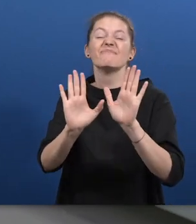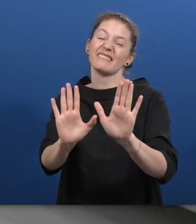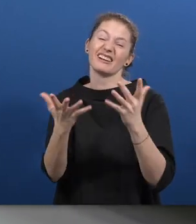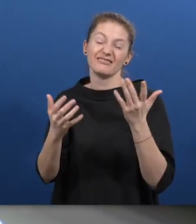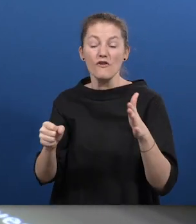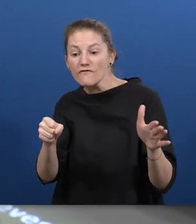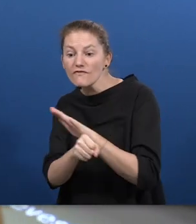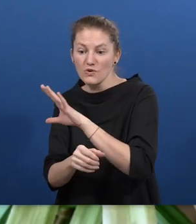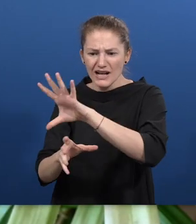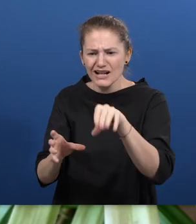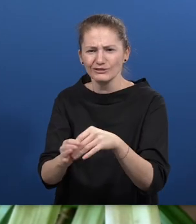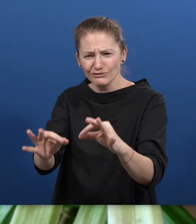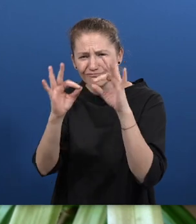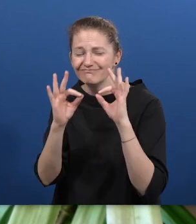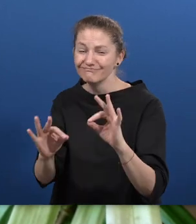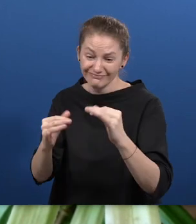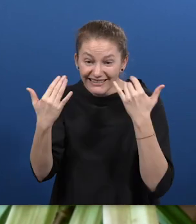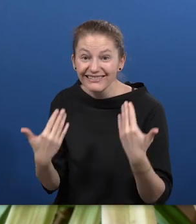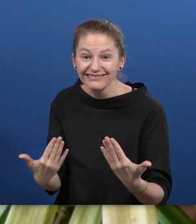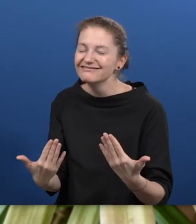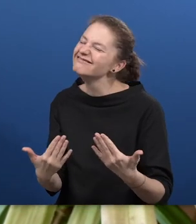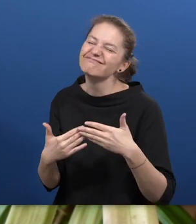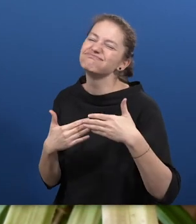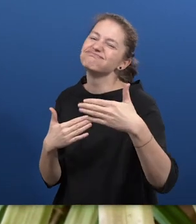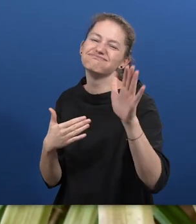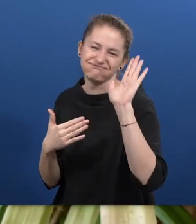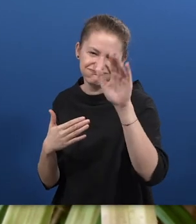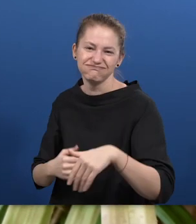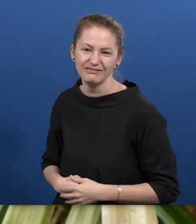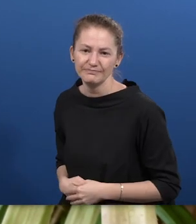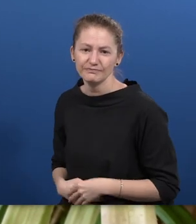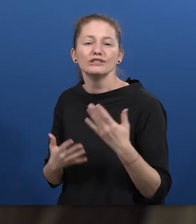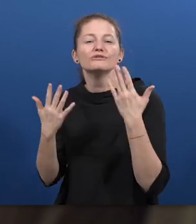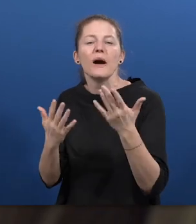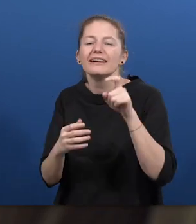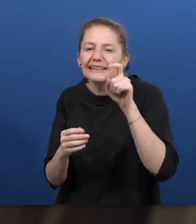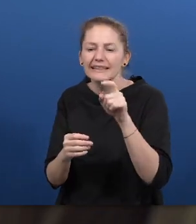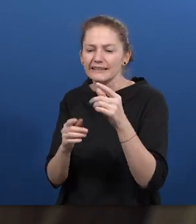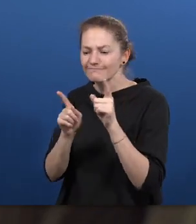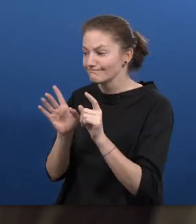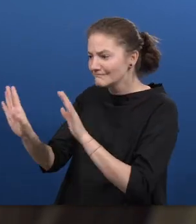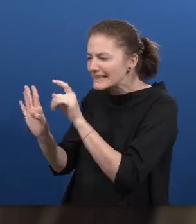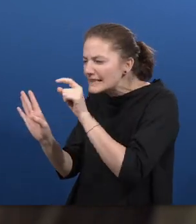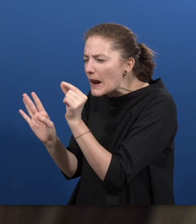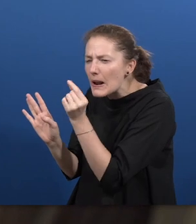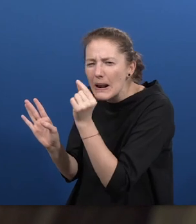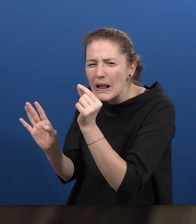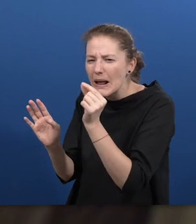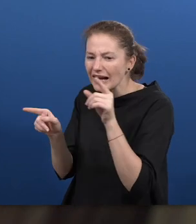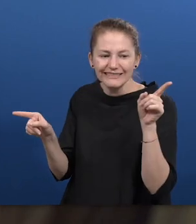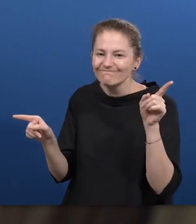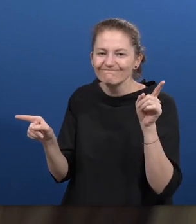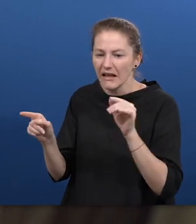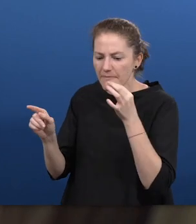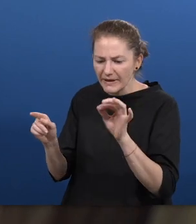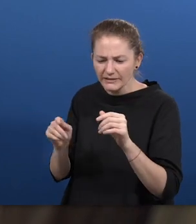Banners in the interview. There's always going to be niche needs. Small companies play a vital role in